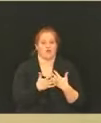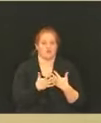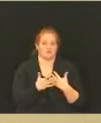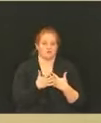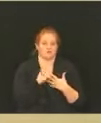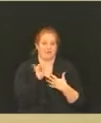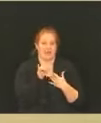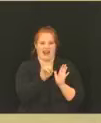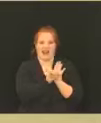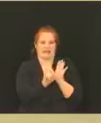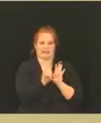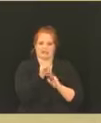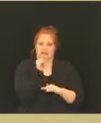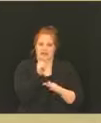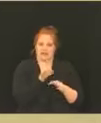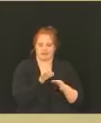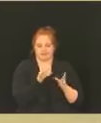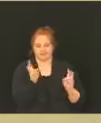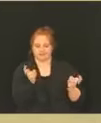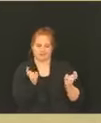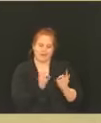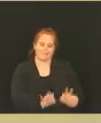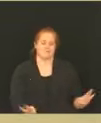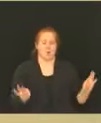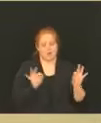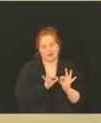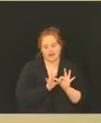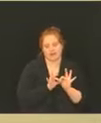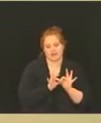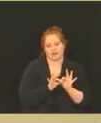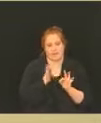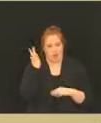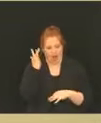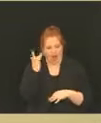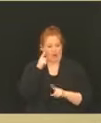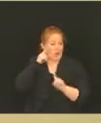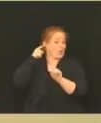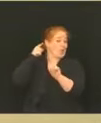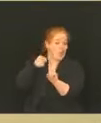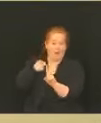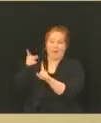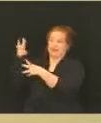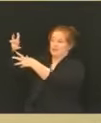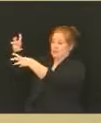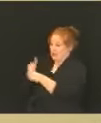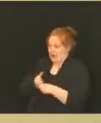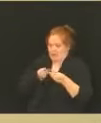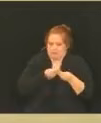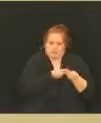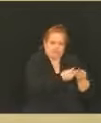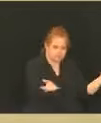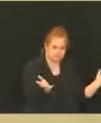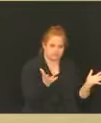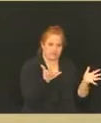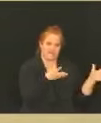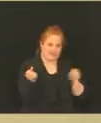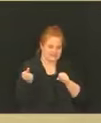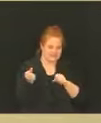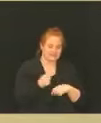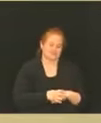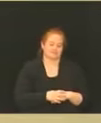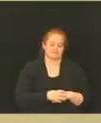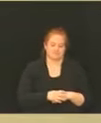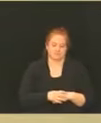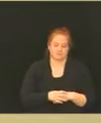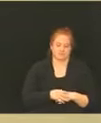Because again, the goal remains to get the vaccine into the arms of as many people as possible as quickly as we can. And final